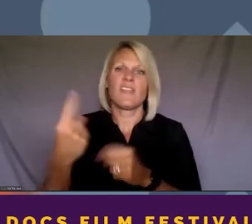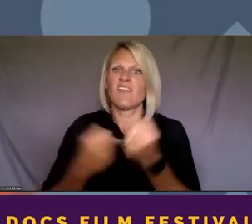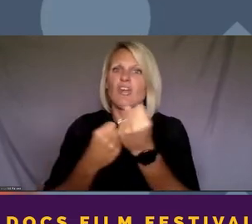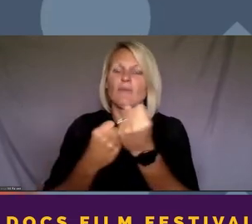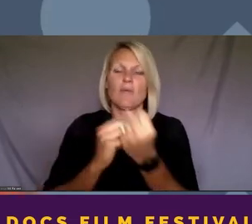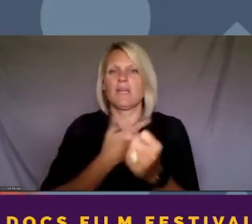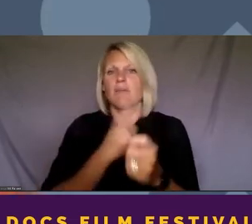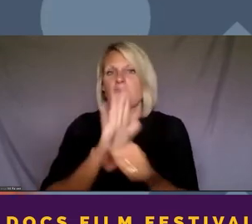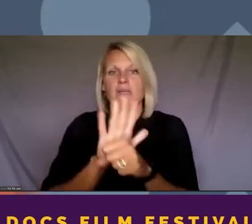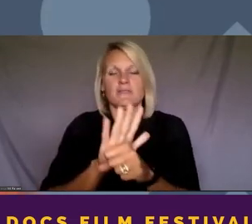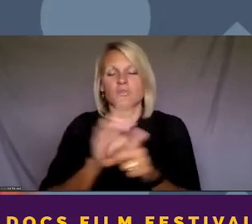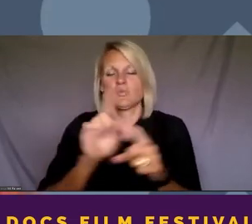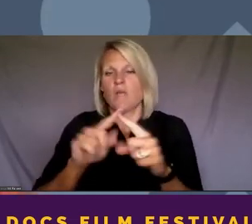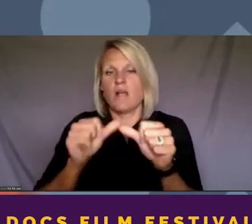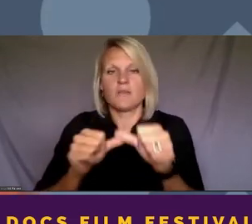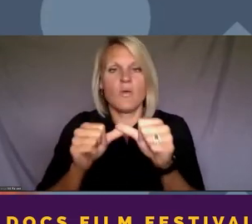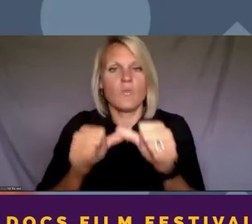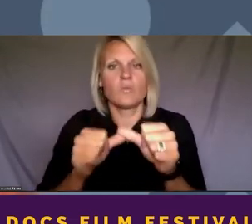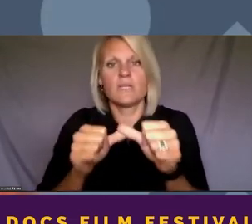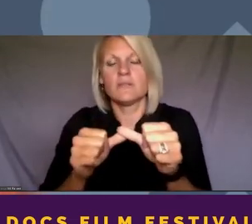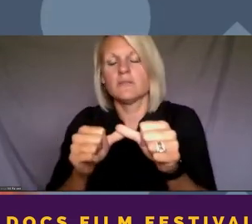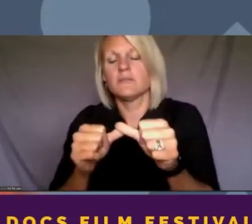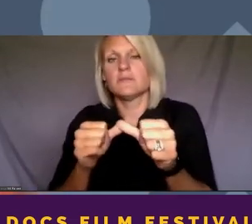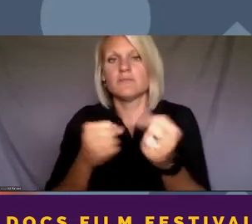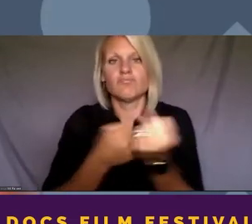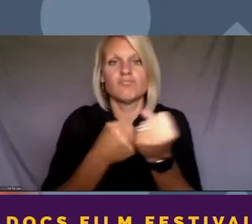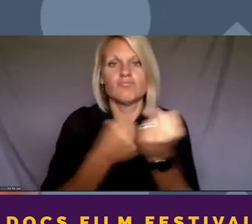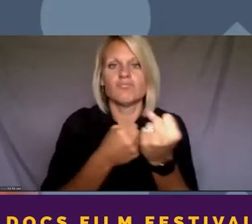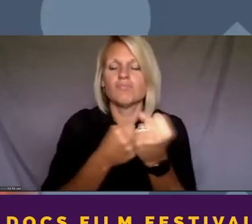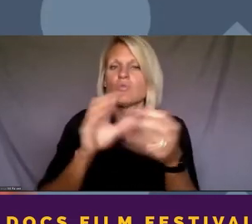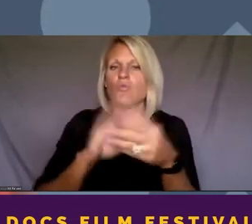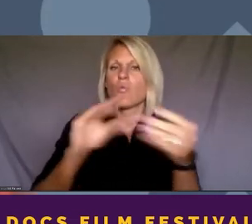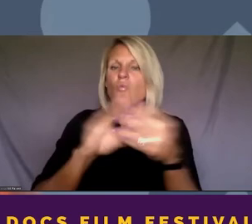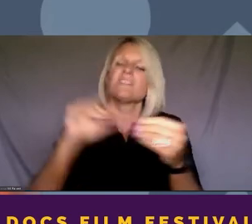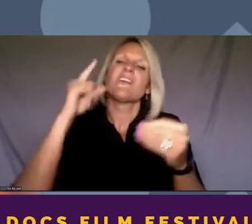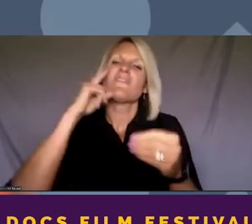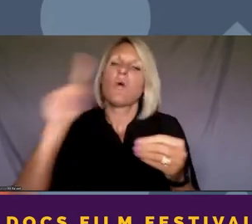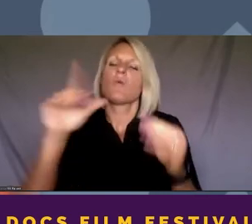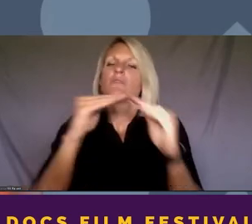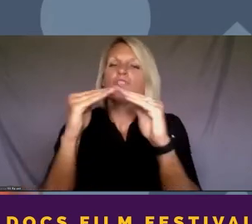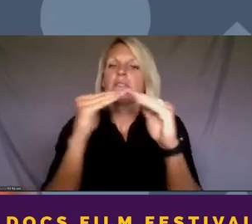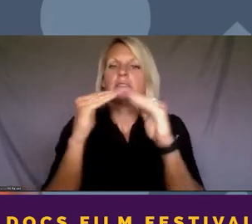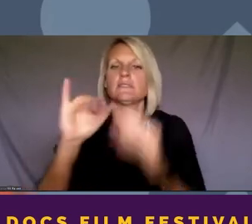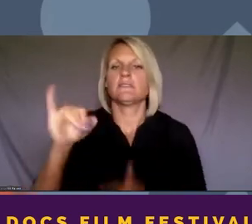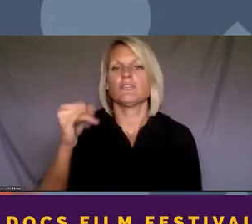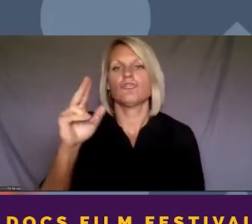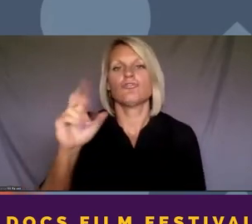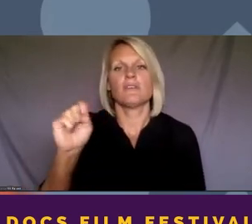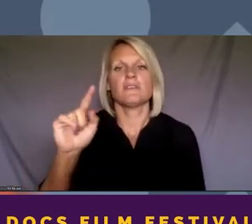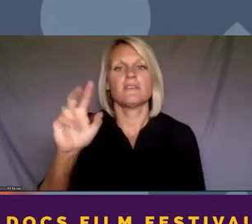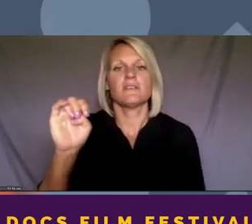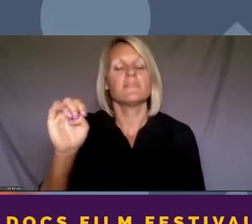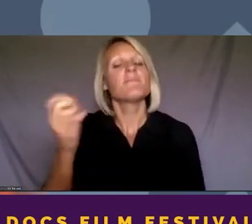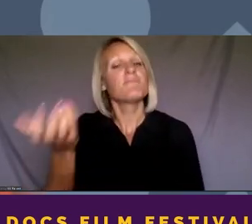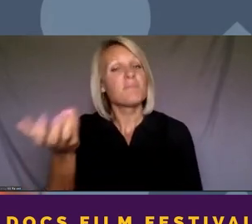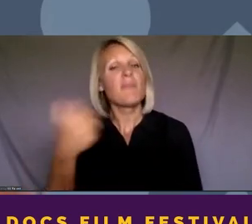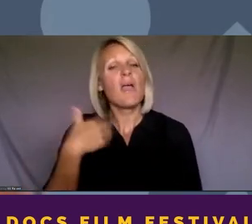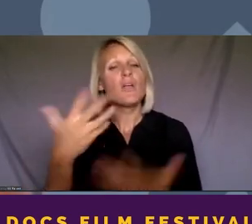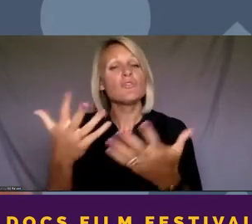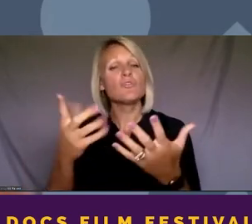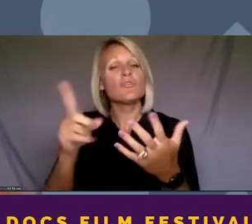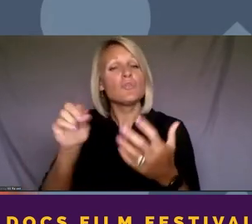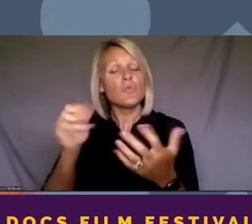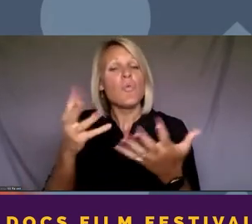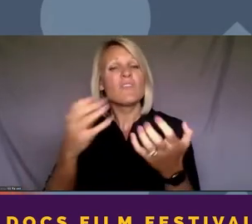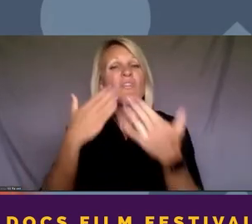commitment ongoingly to store what we call Stories for Justice. And to that end, I do want to share as well and thank